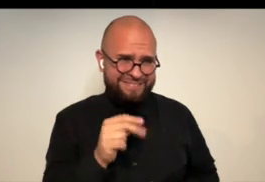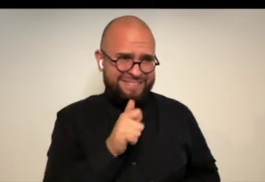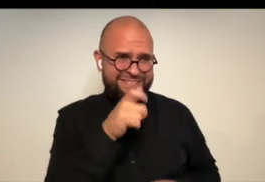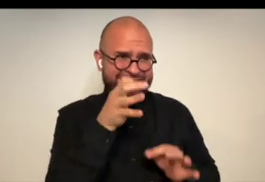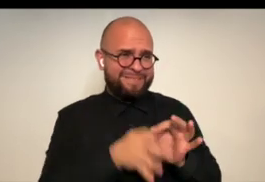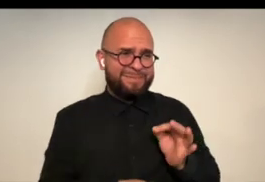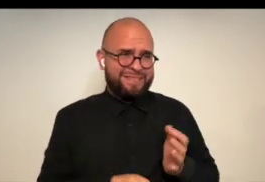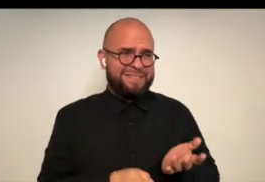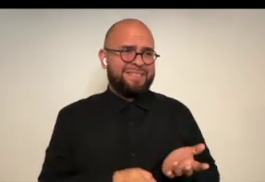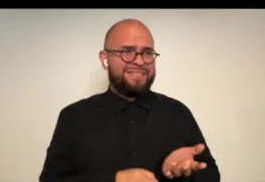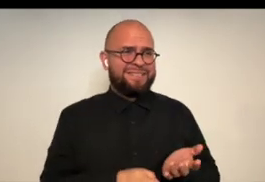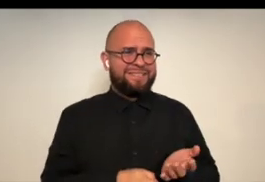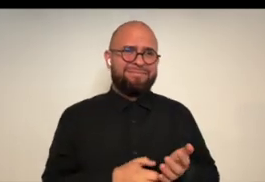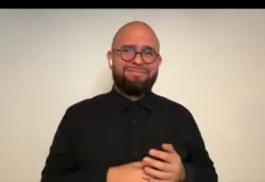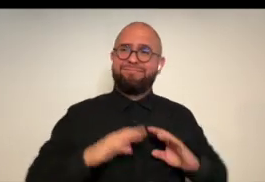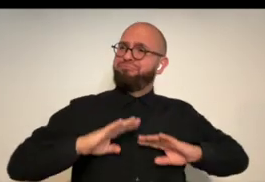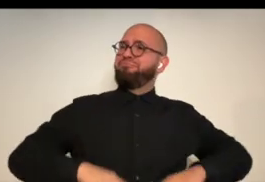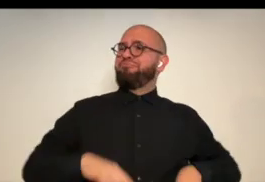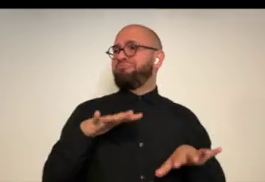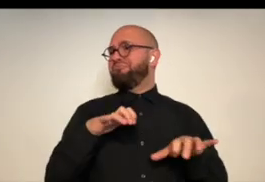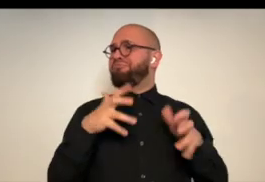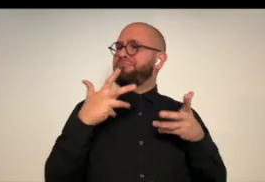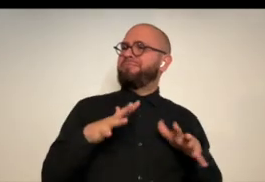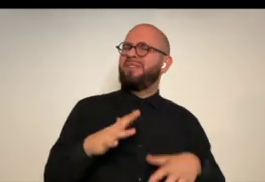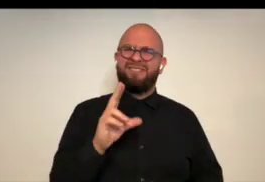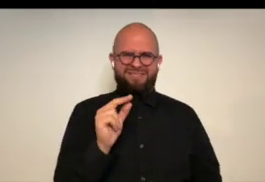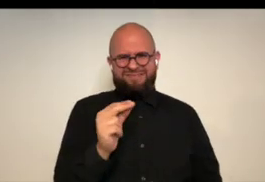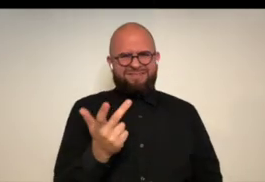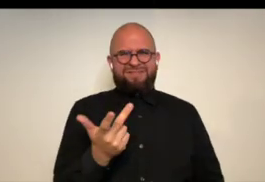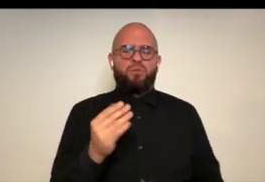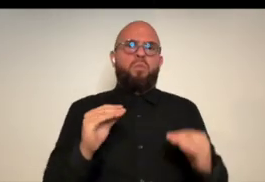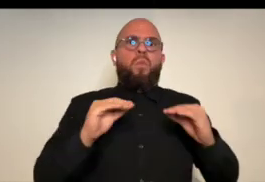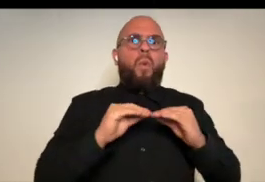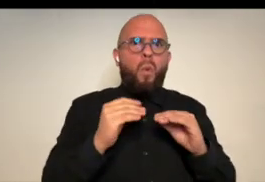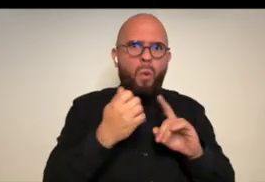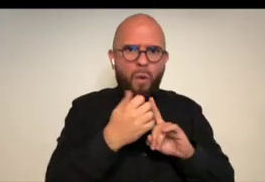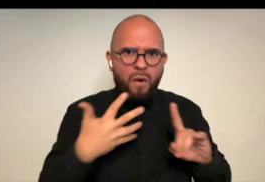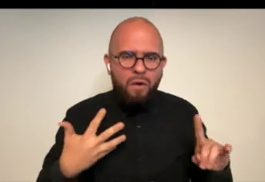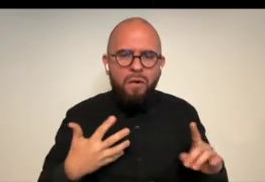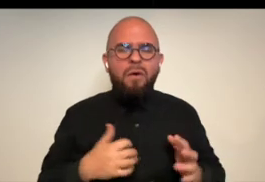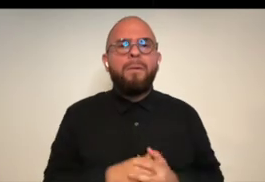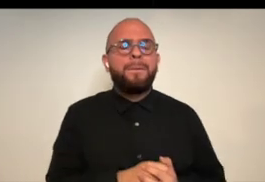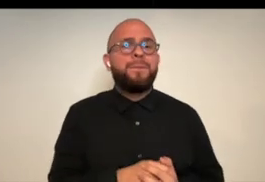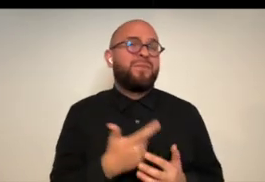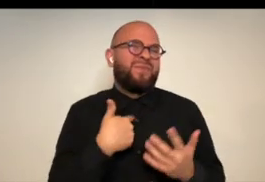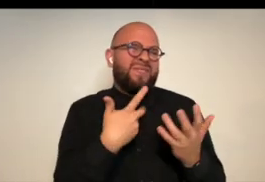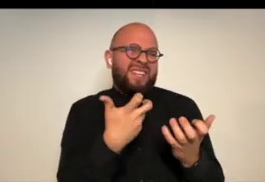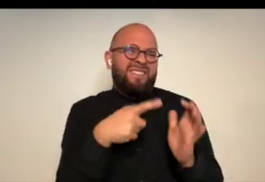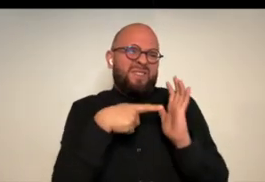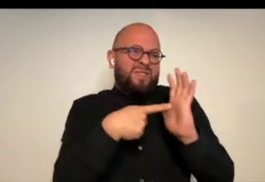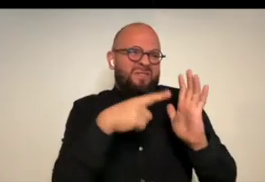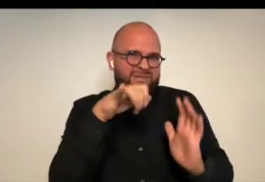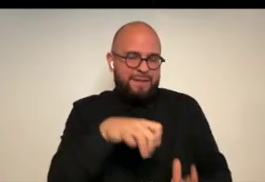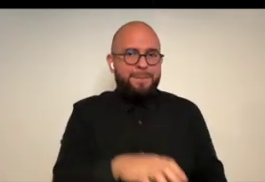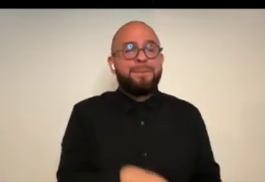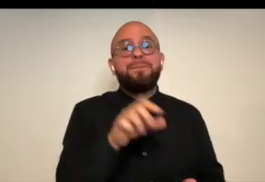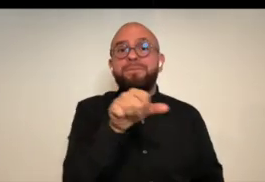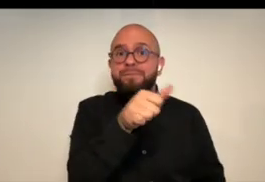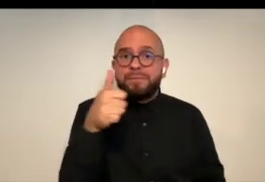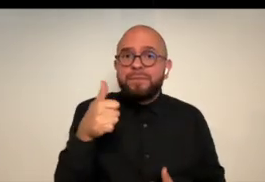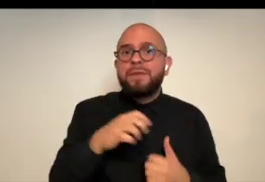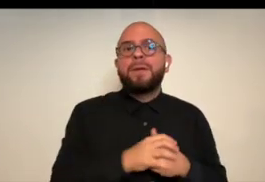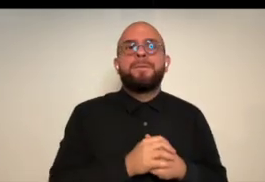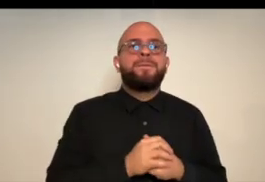it's not that simple if only it were that simple um and that's and i wanted to do that and it's um